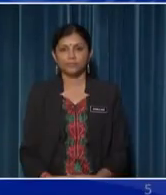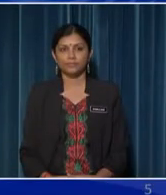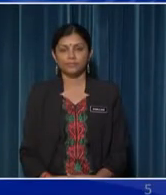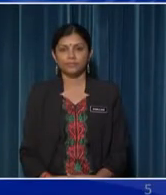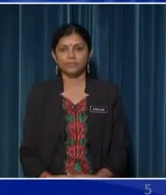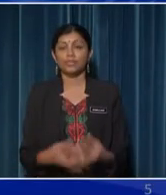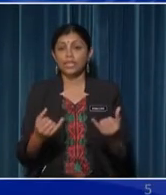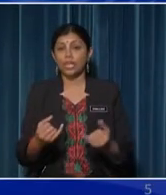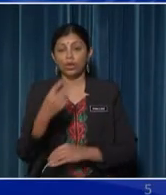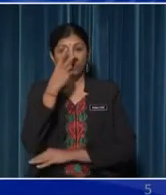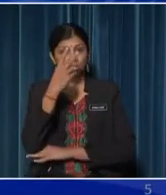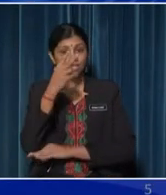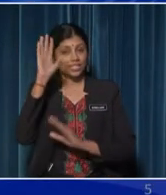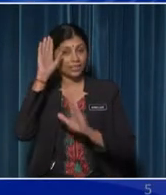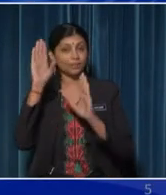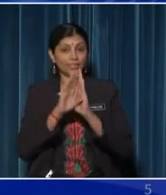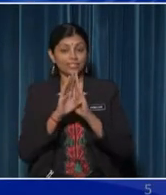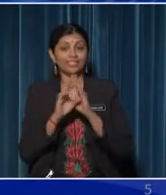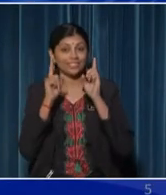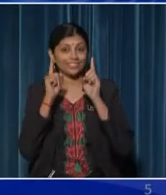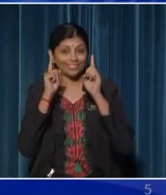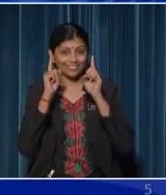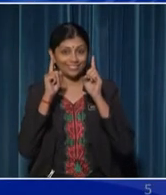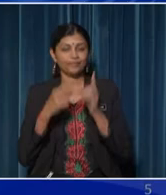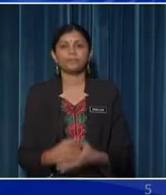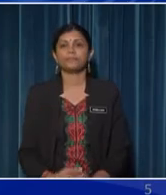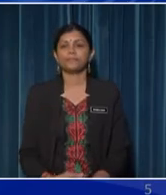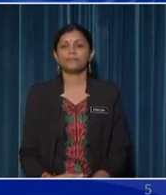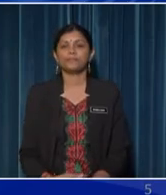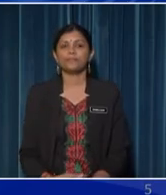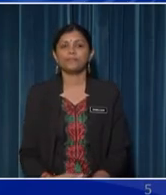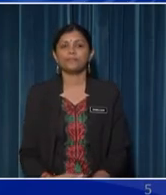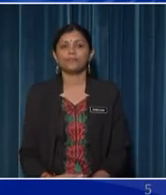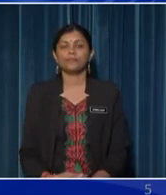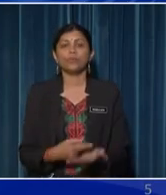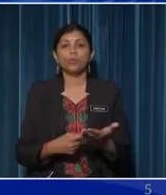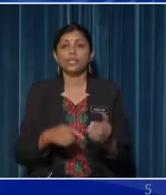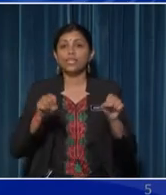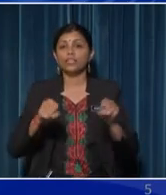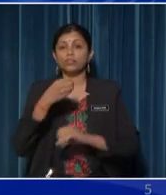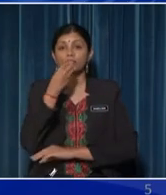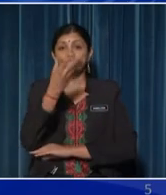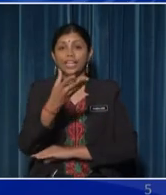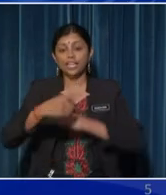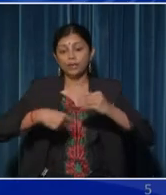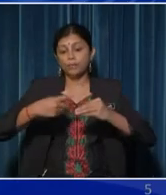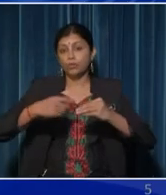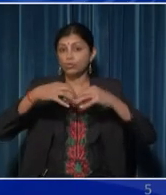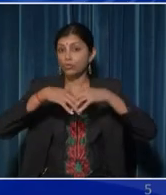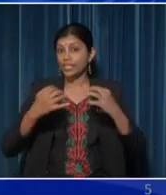Let's look at the picture of the durian again What can you tell me about durians?